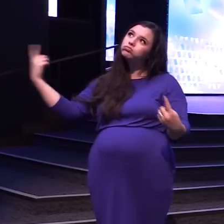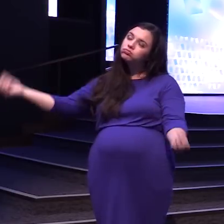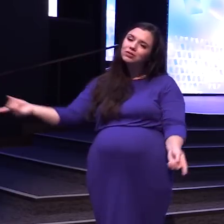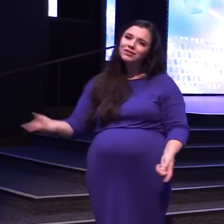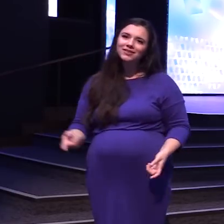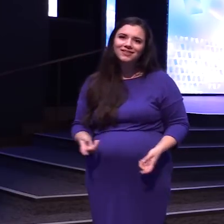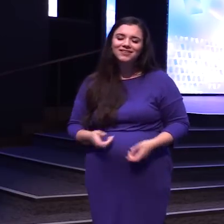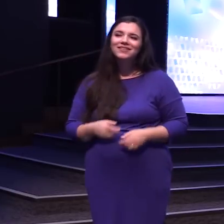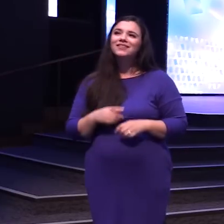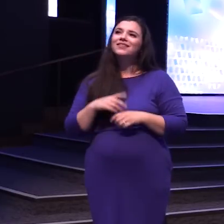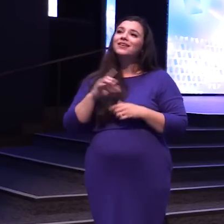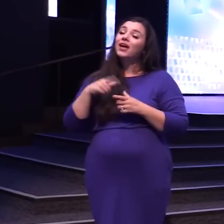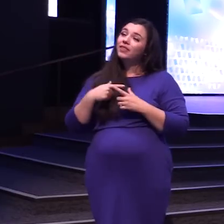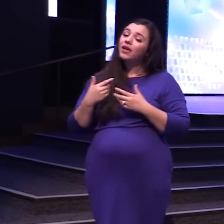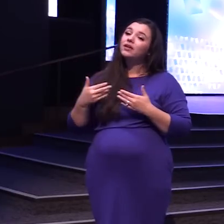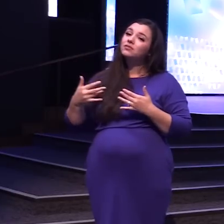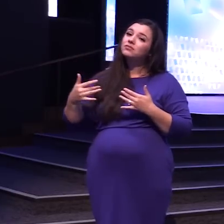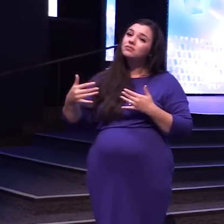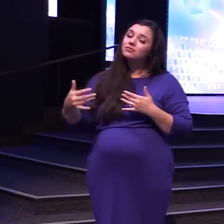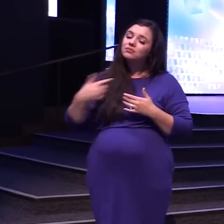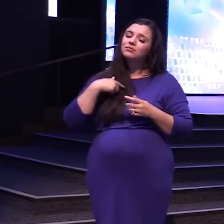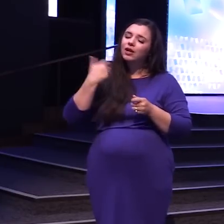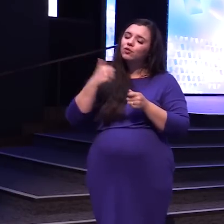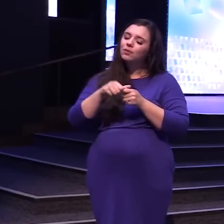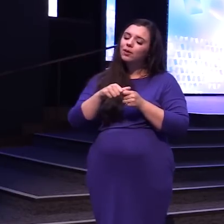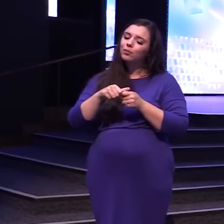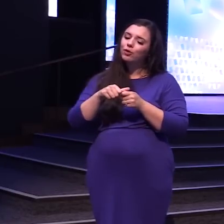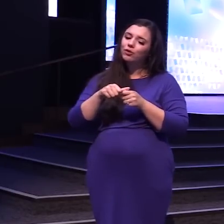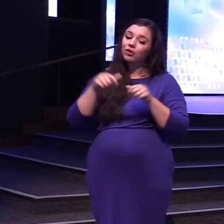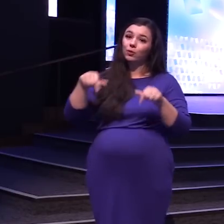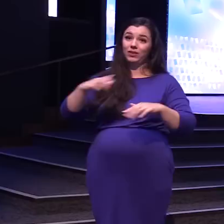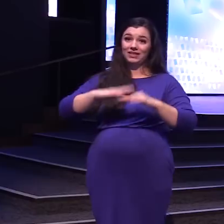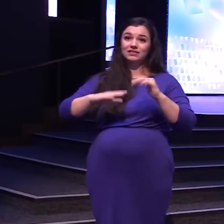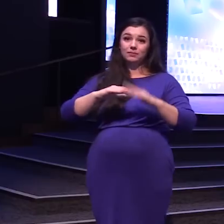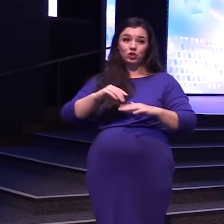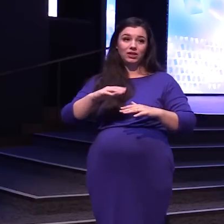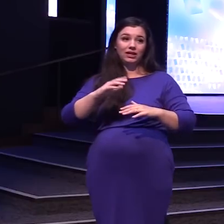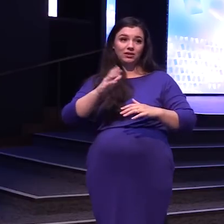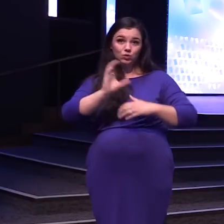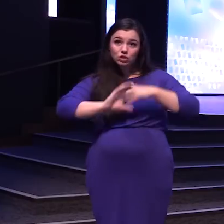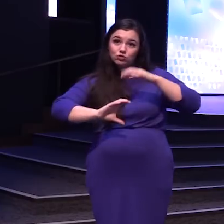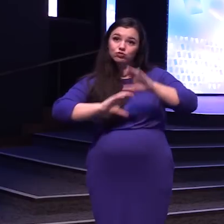And then I remember actually When this building Was being built